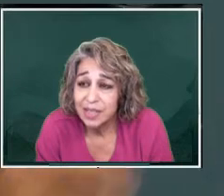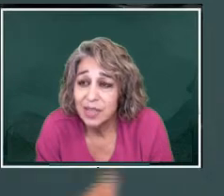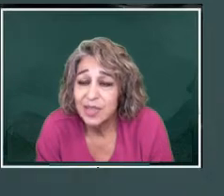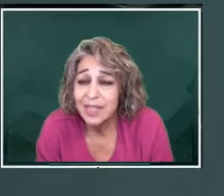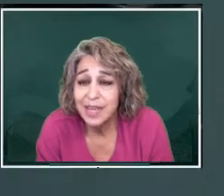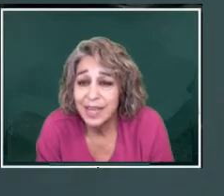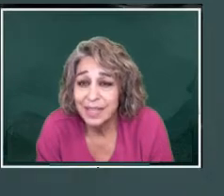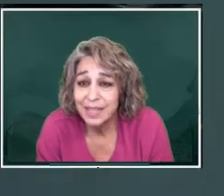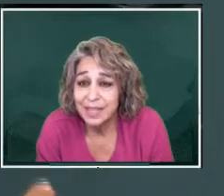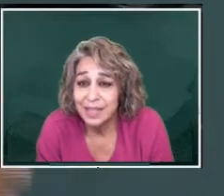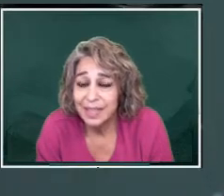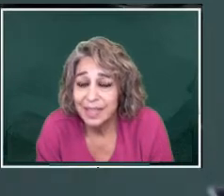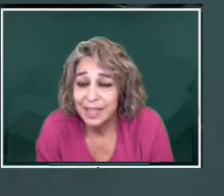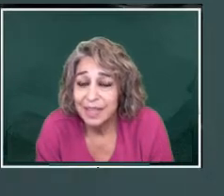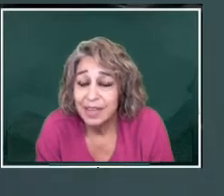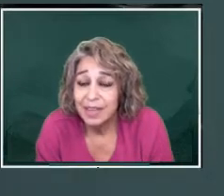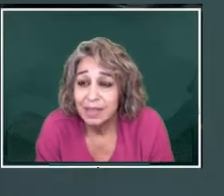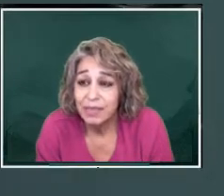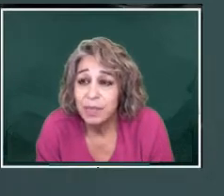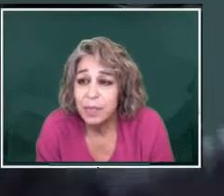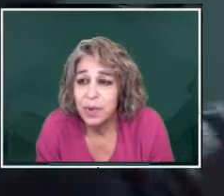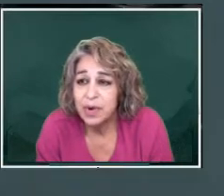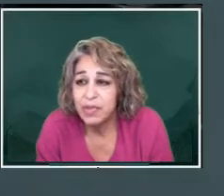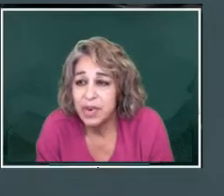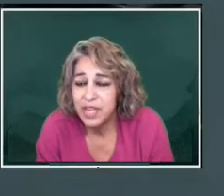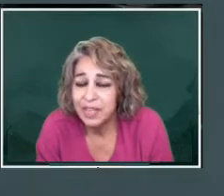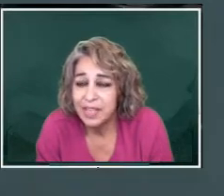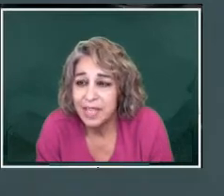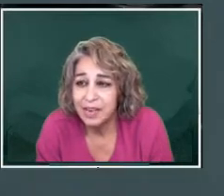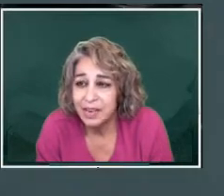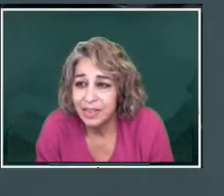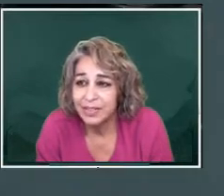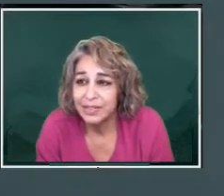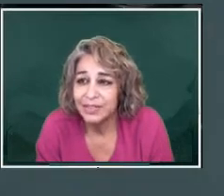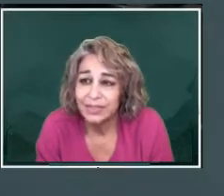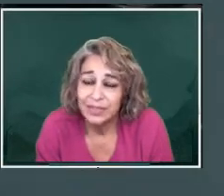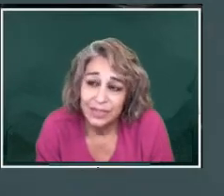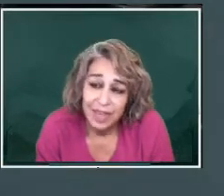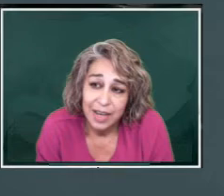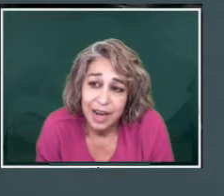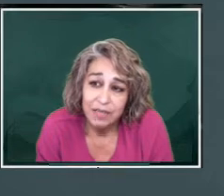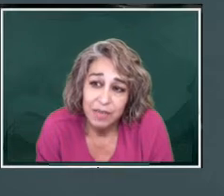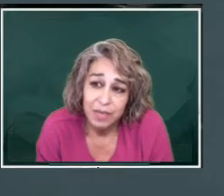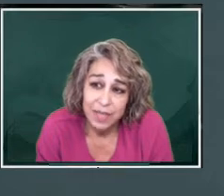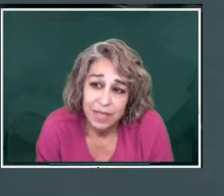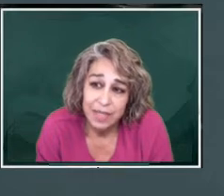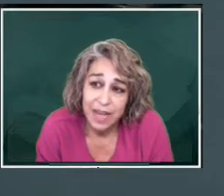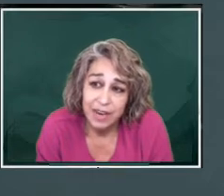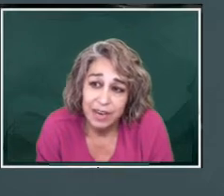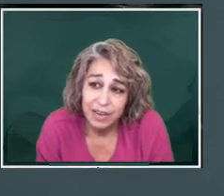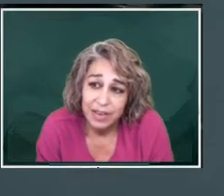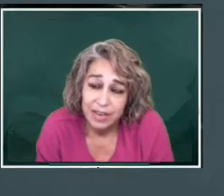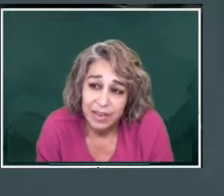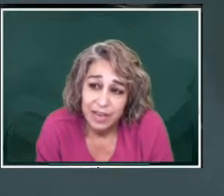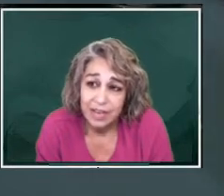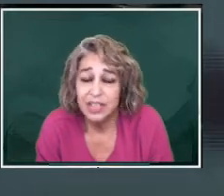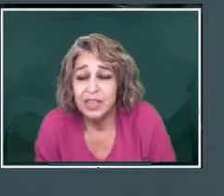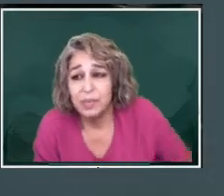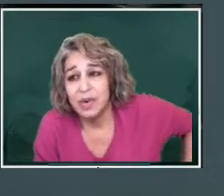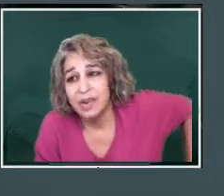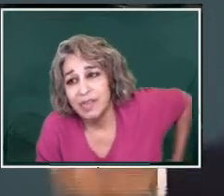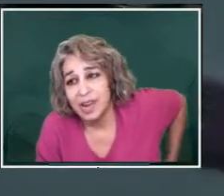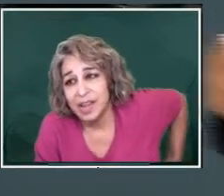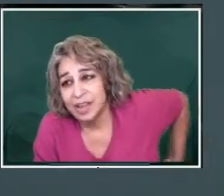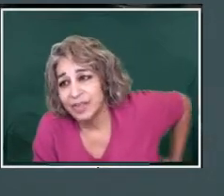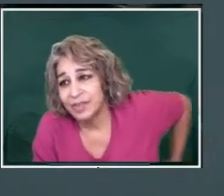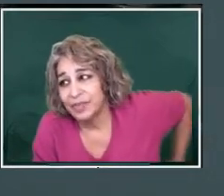to the cities from the periphery to the center, not from the center to